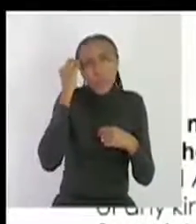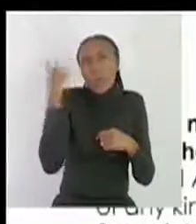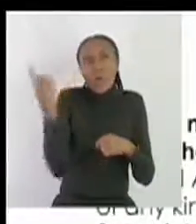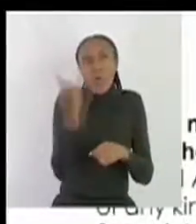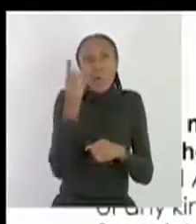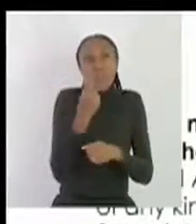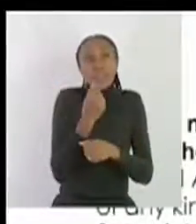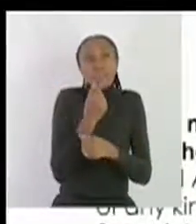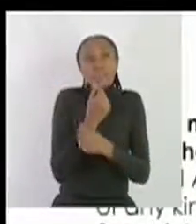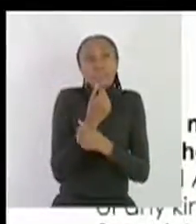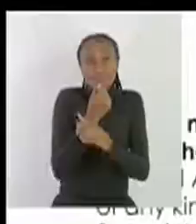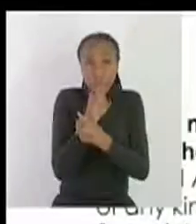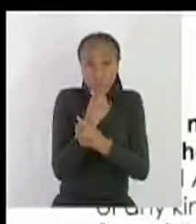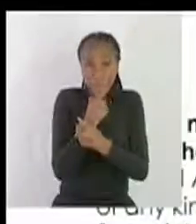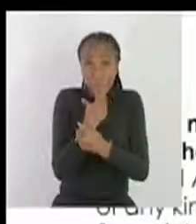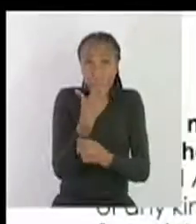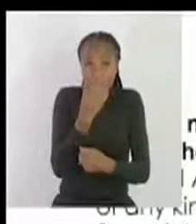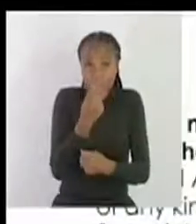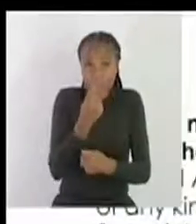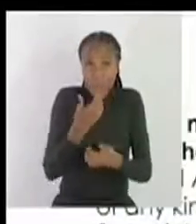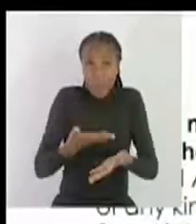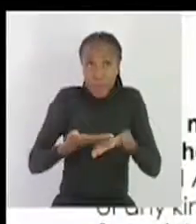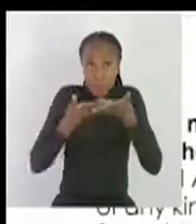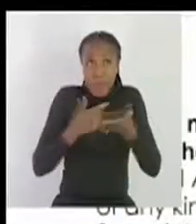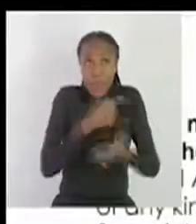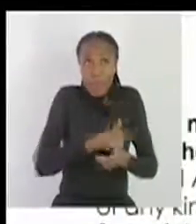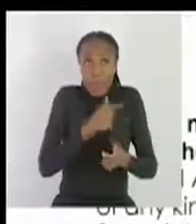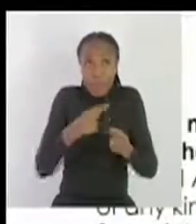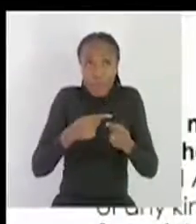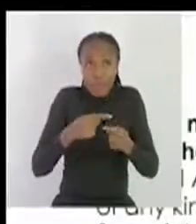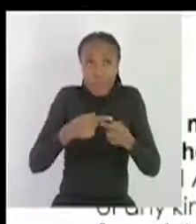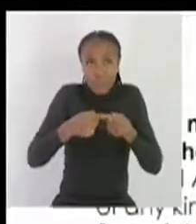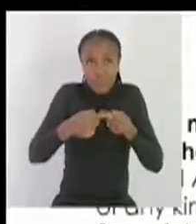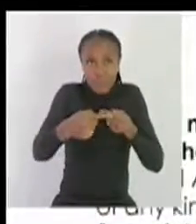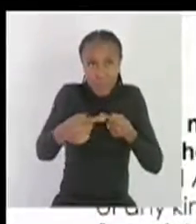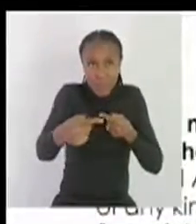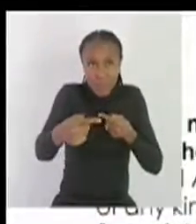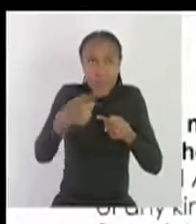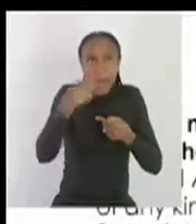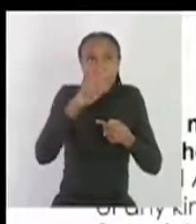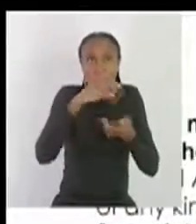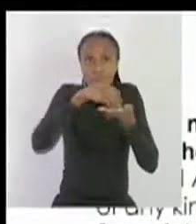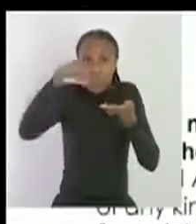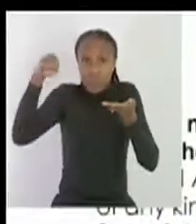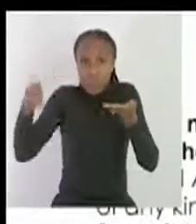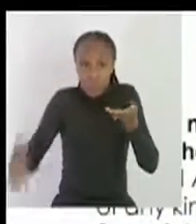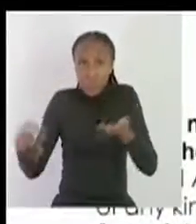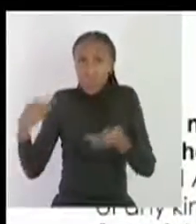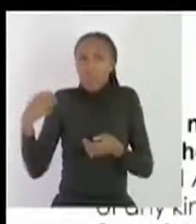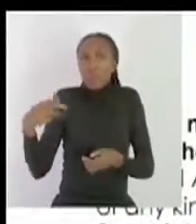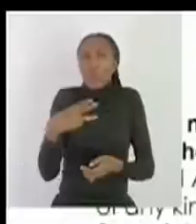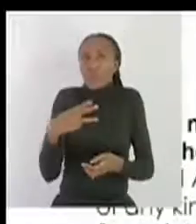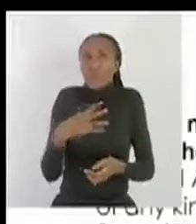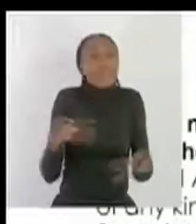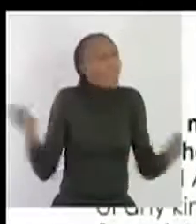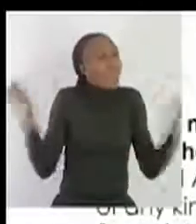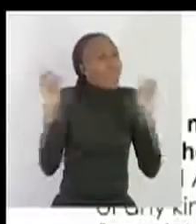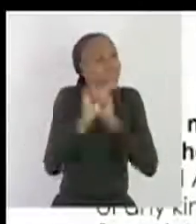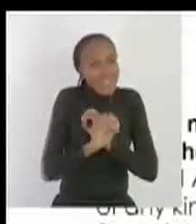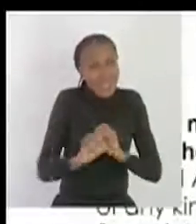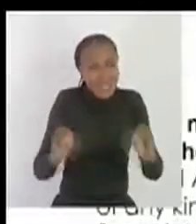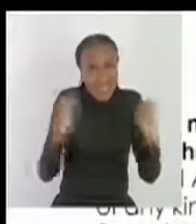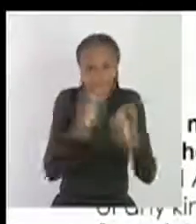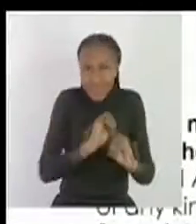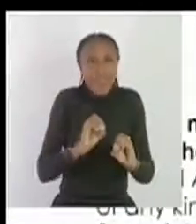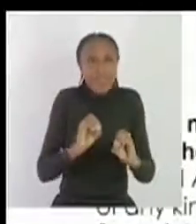HIV and AIDS but there are life prolonging treatments what does it mean it means that there is no cure